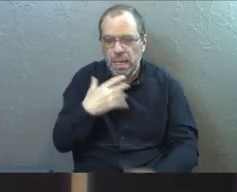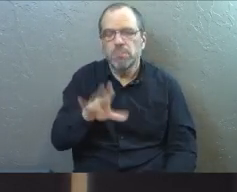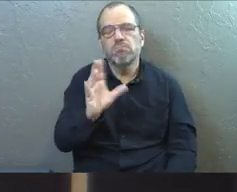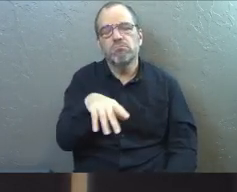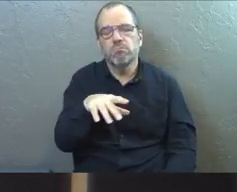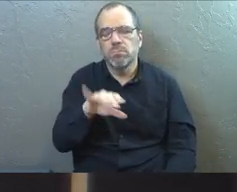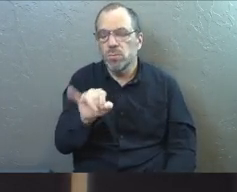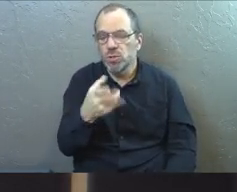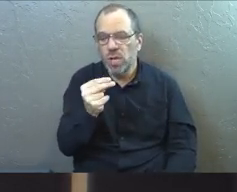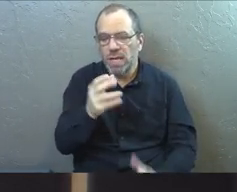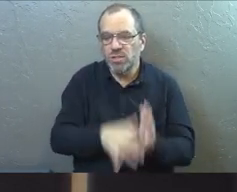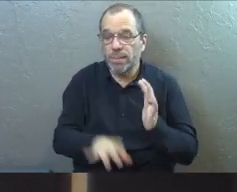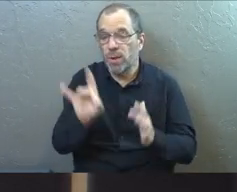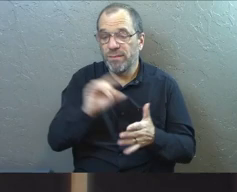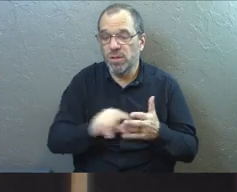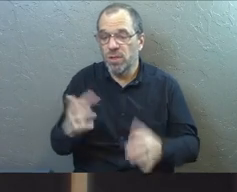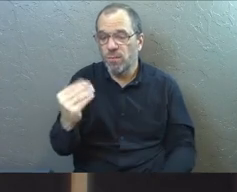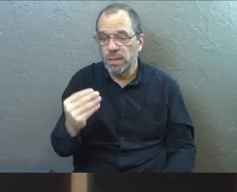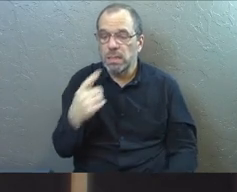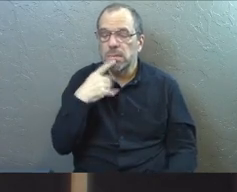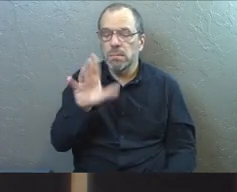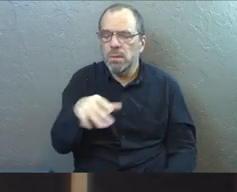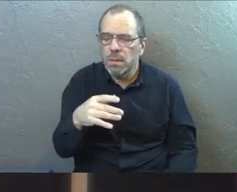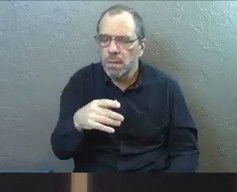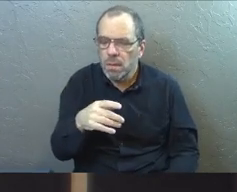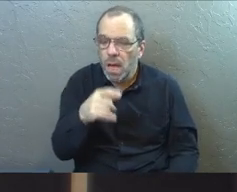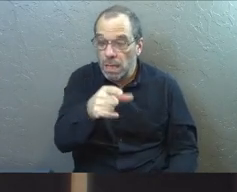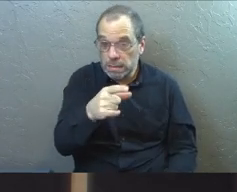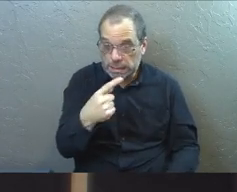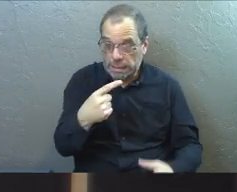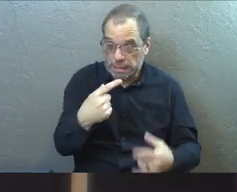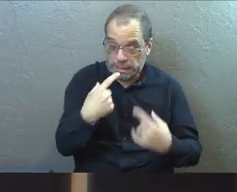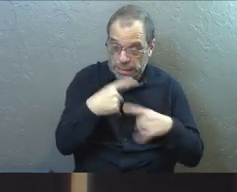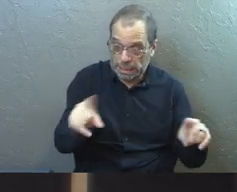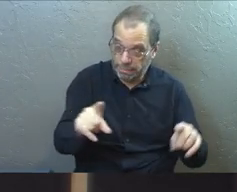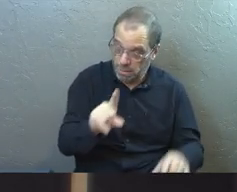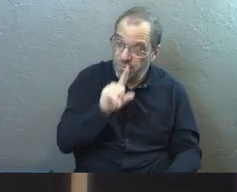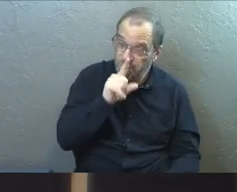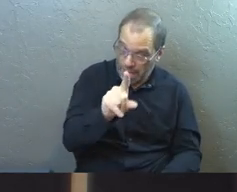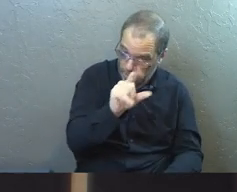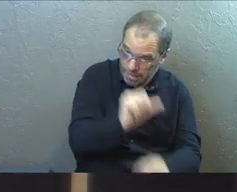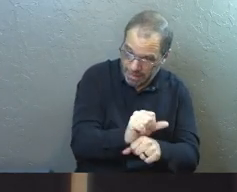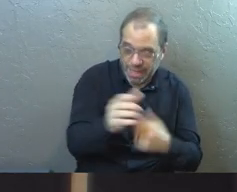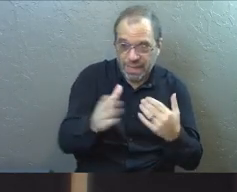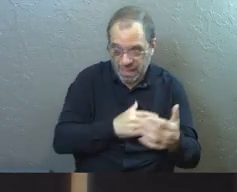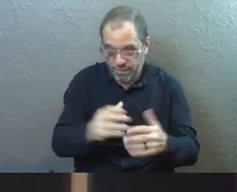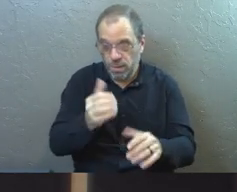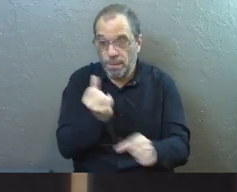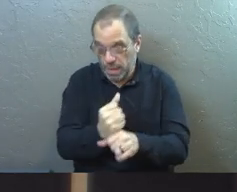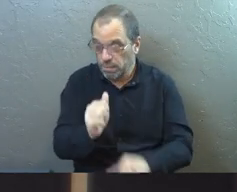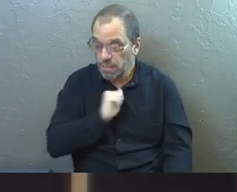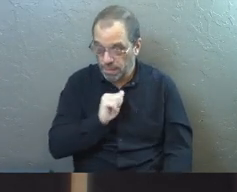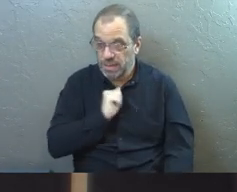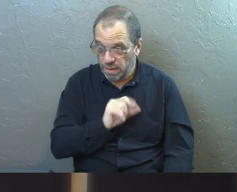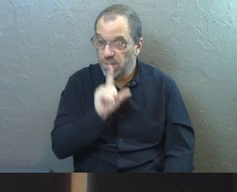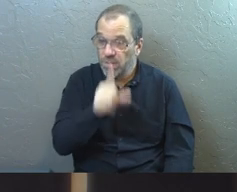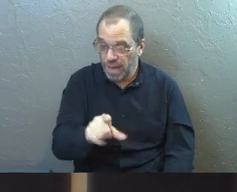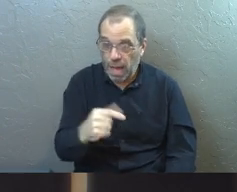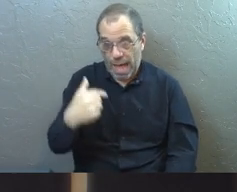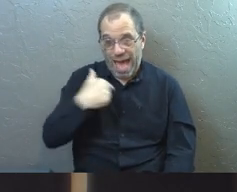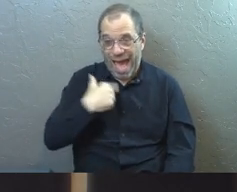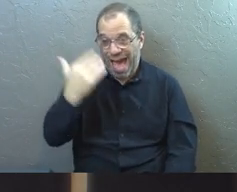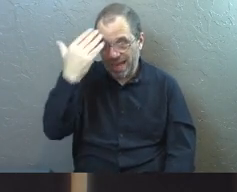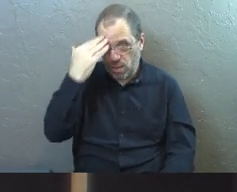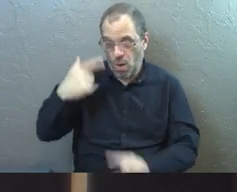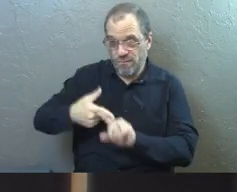so he responds, John 8, chapter 14, Jesus told them, these claims are valid, even though I make them about myself. For